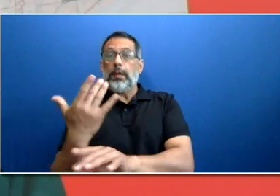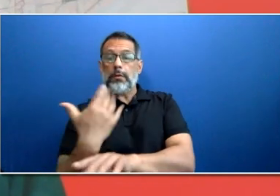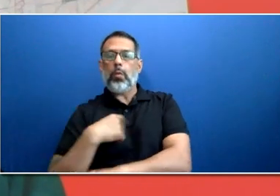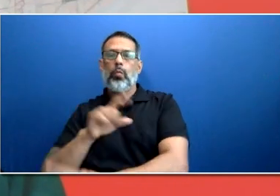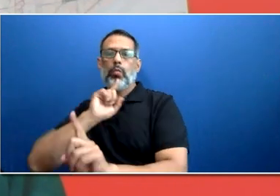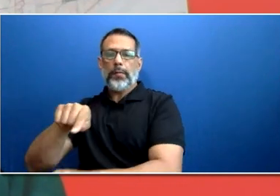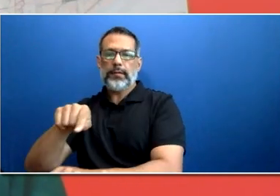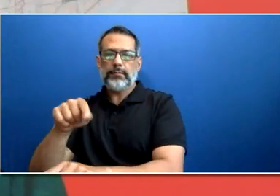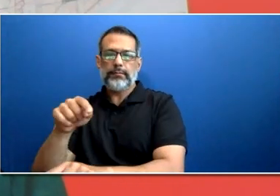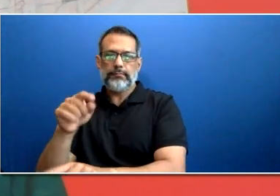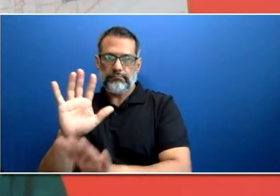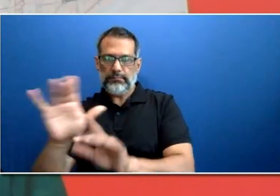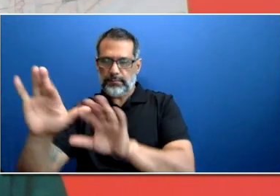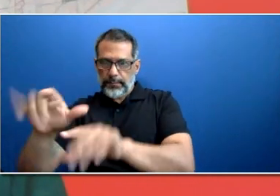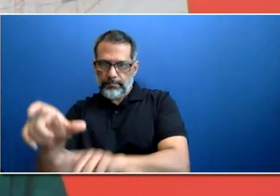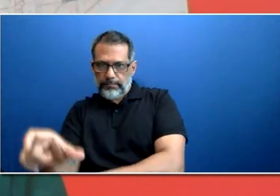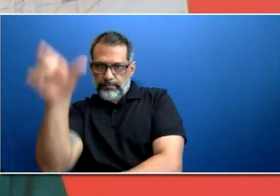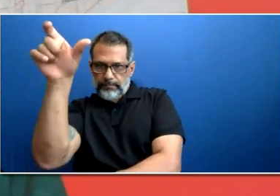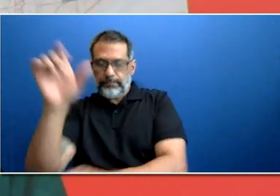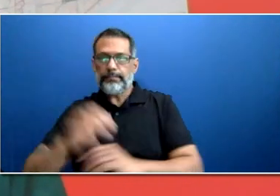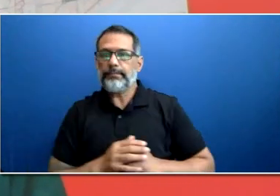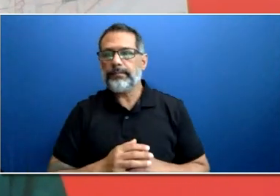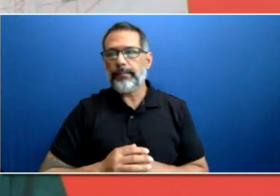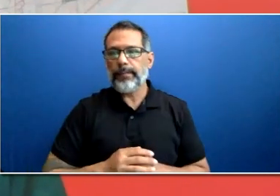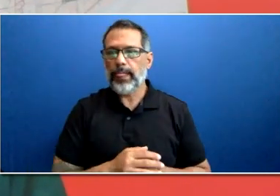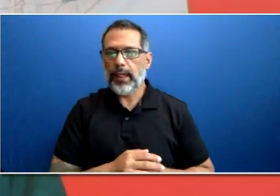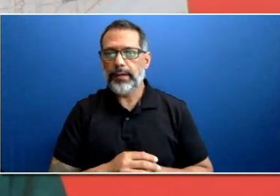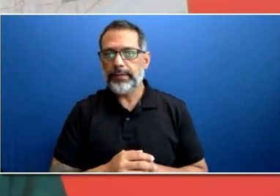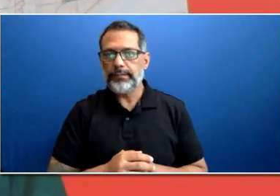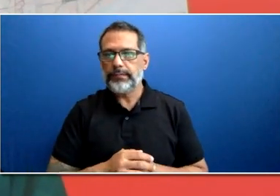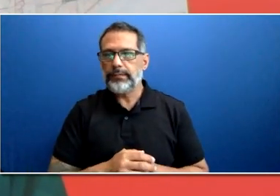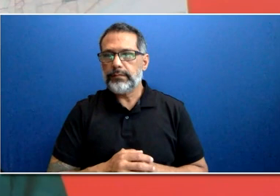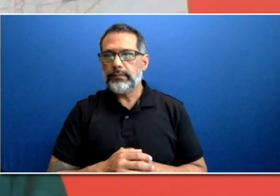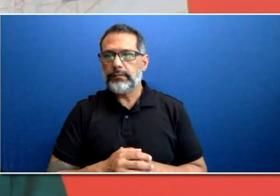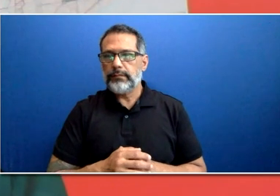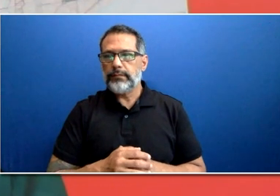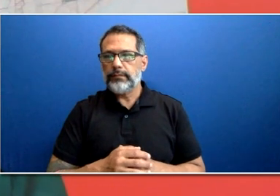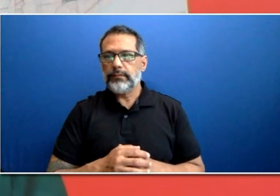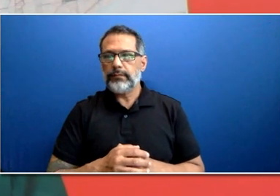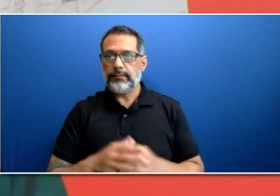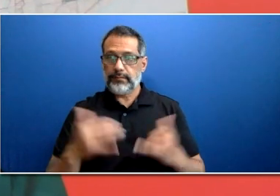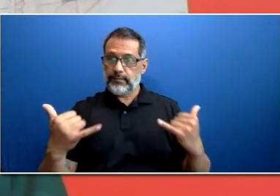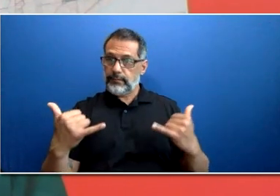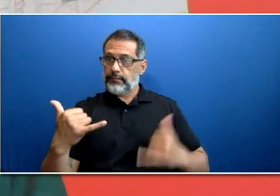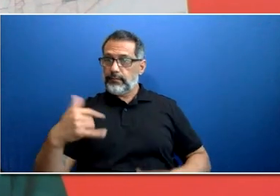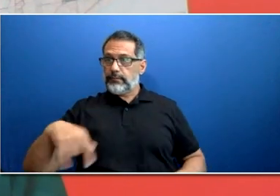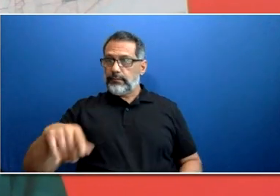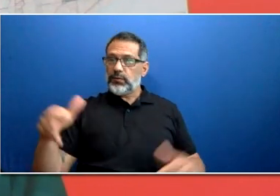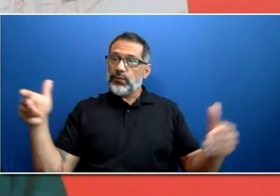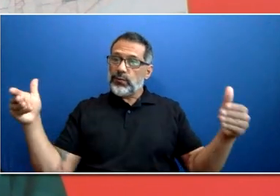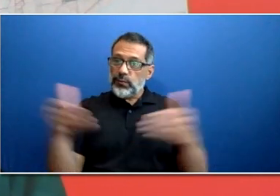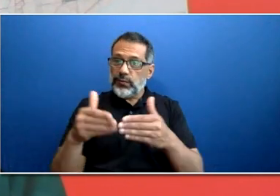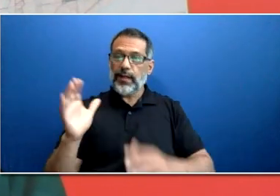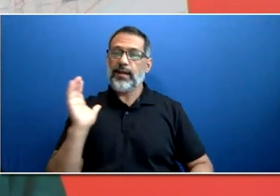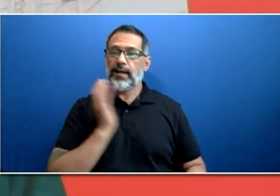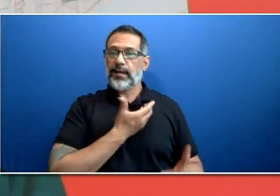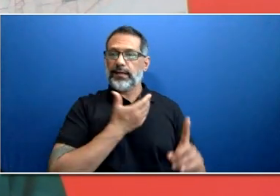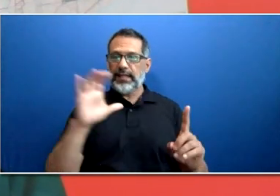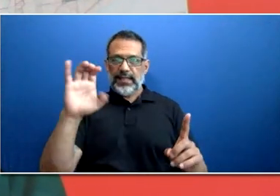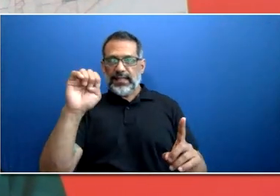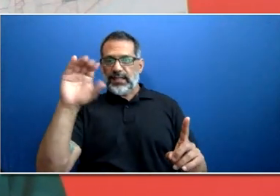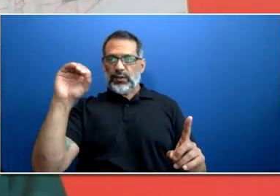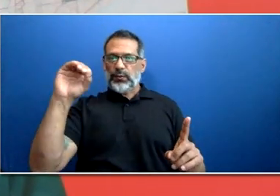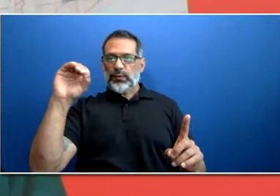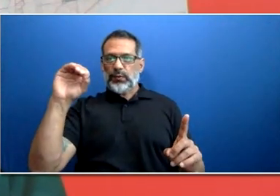So with that, I would like to now introduce our CEO, Rick Leary, to get the afternoon started.